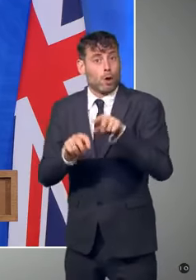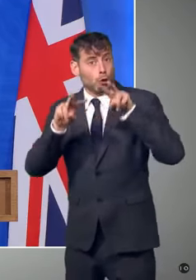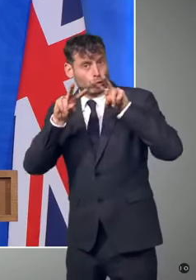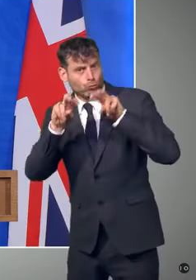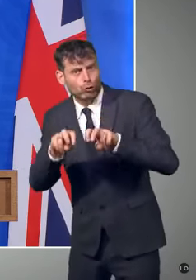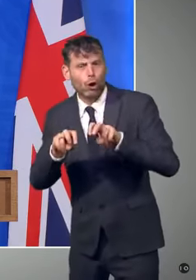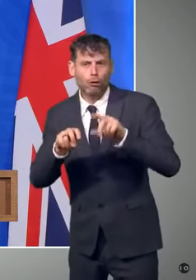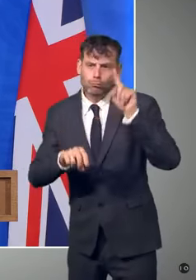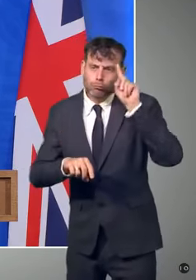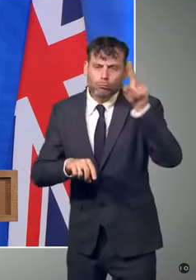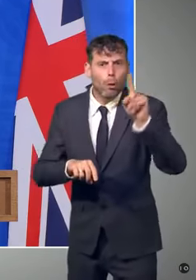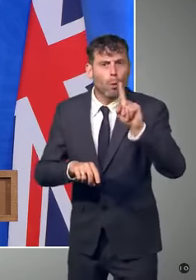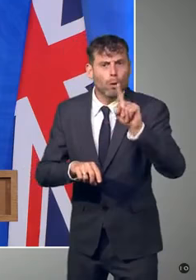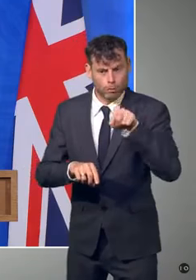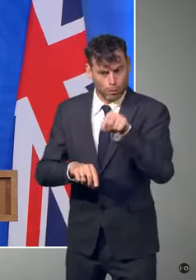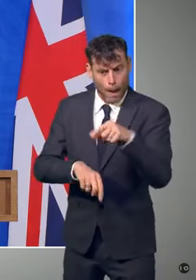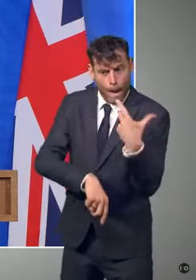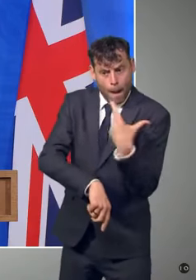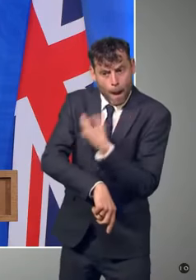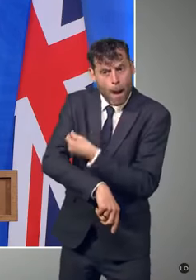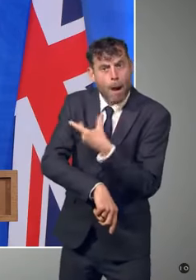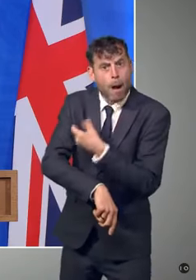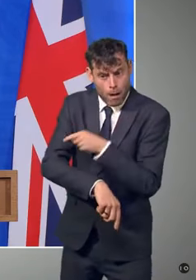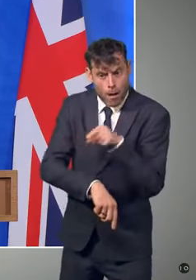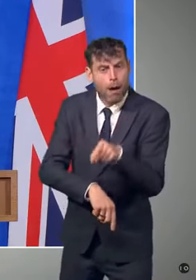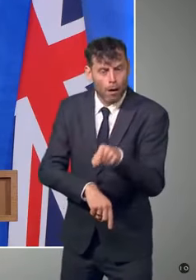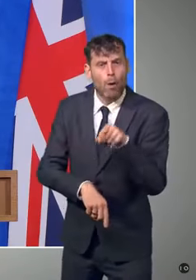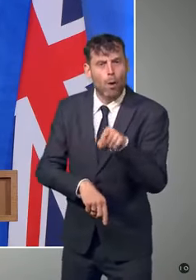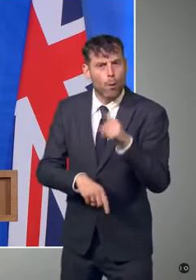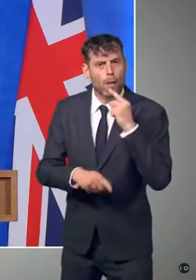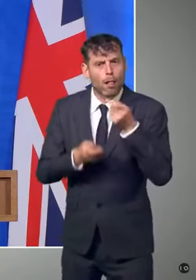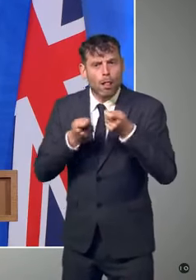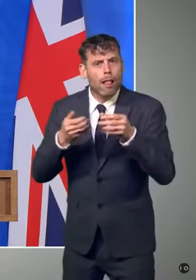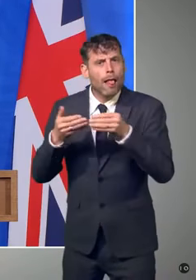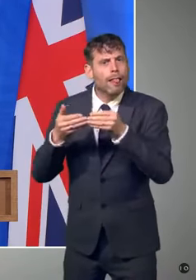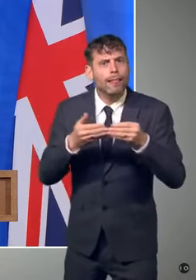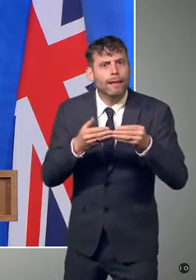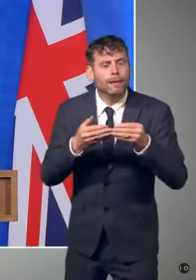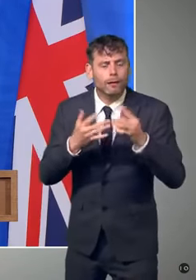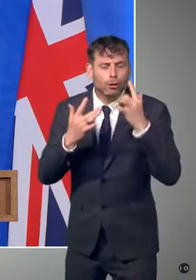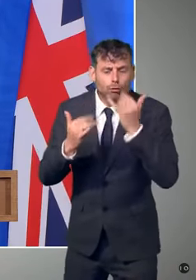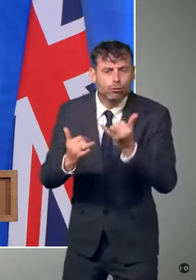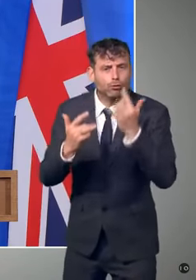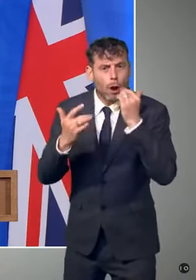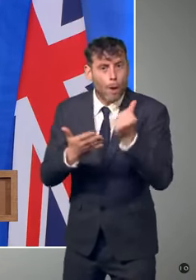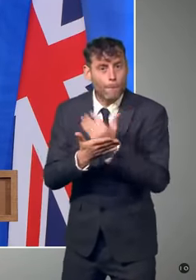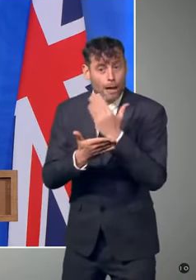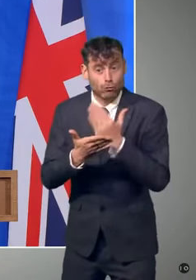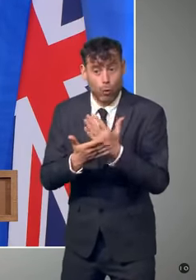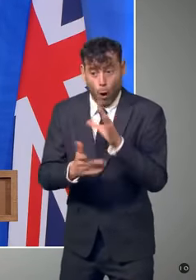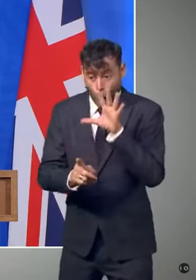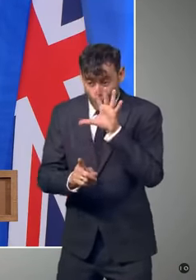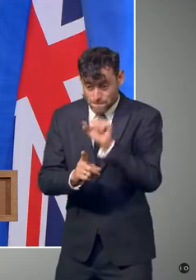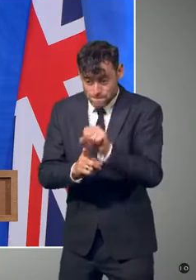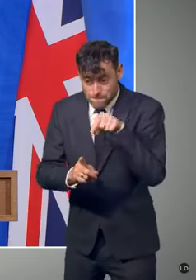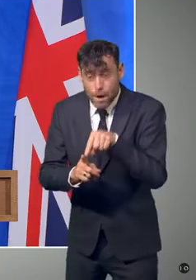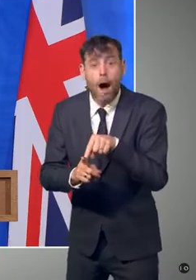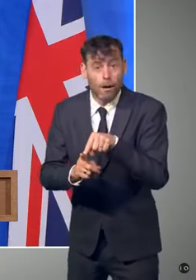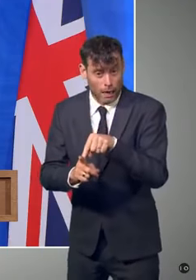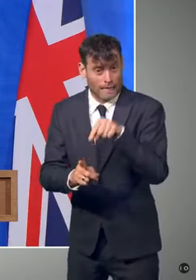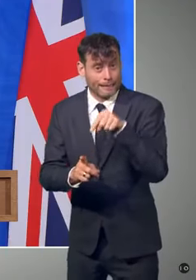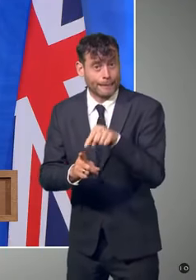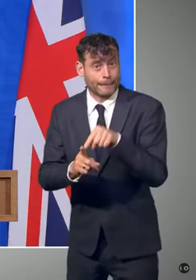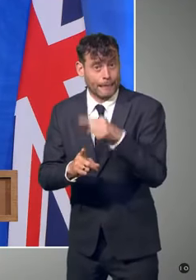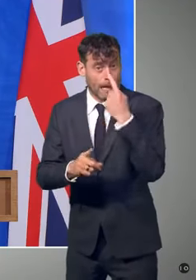through clinical trials with the aim of making them safely and rapidly available as early as the autumn.